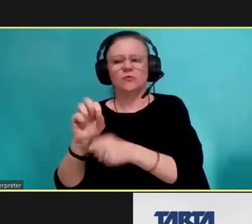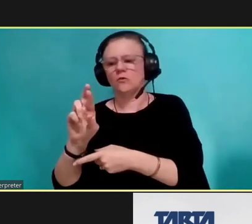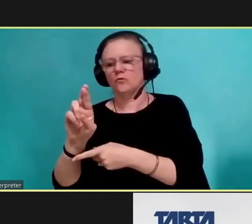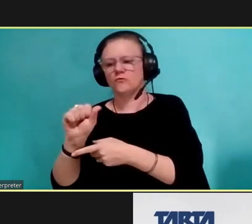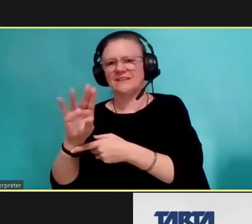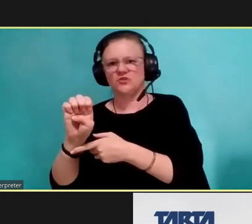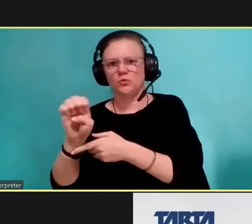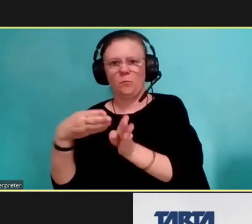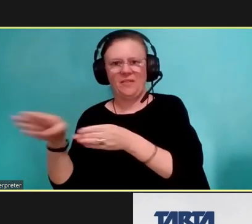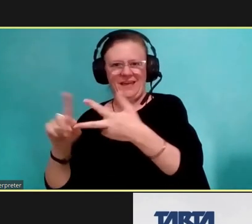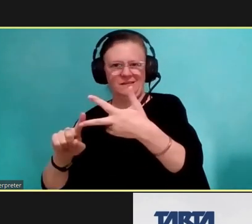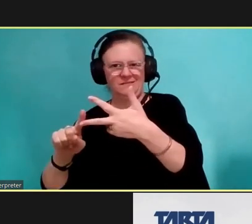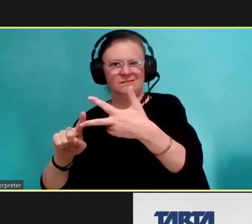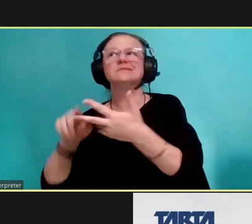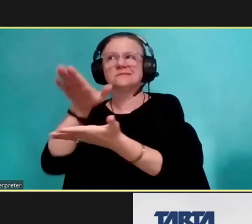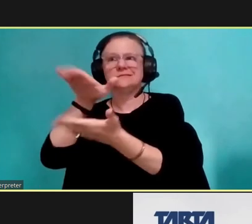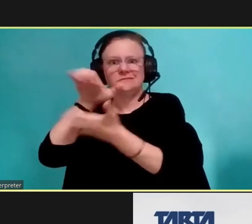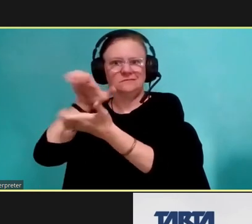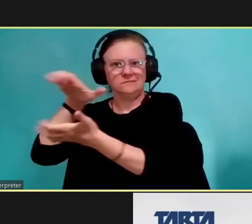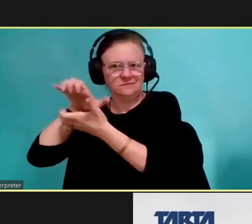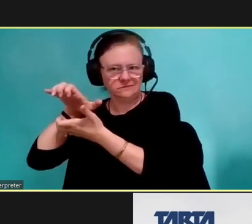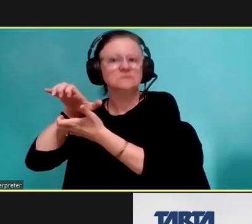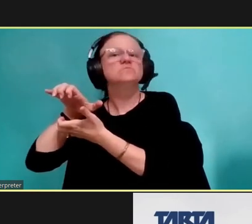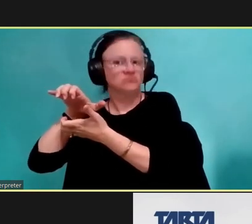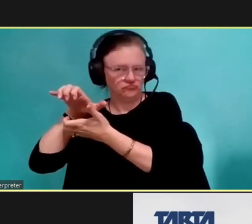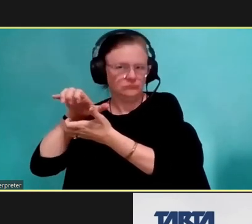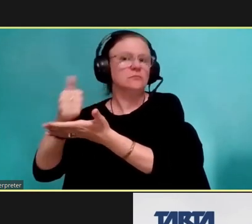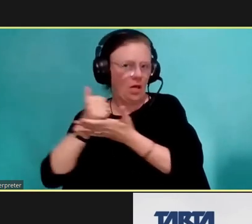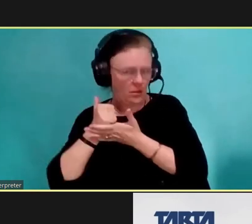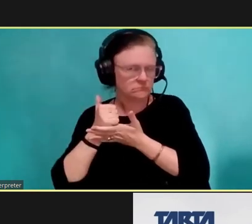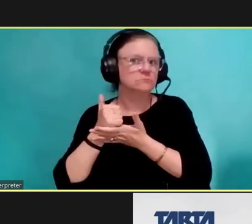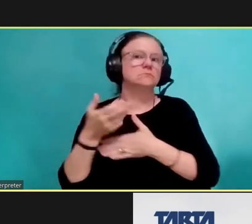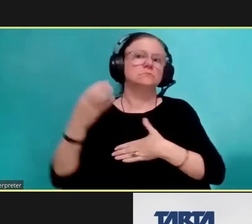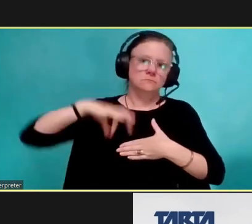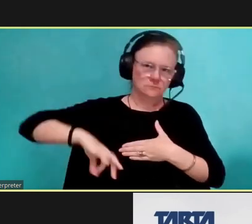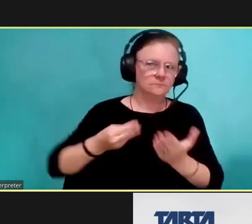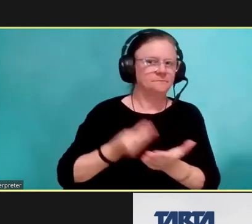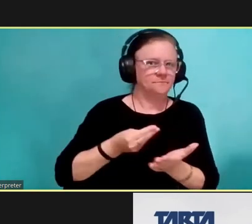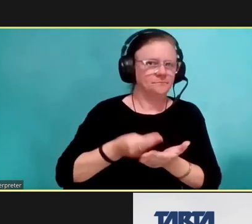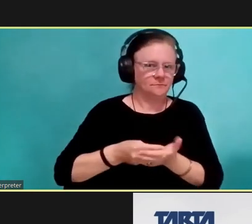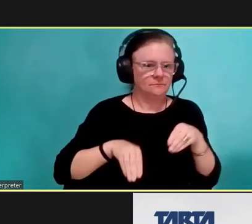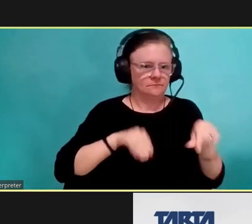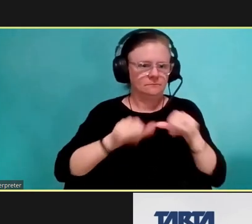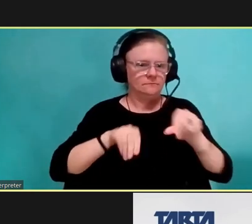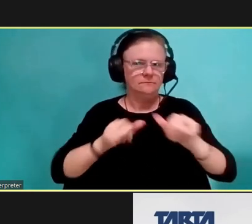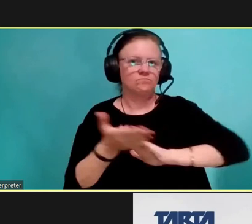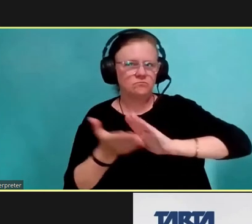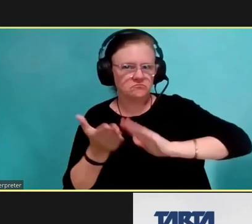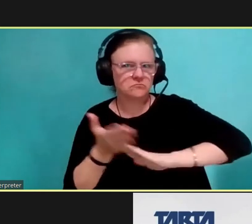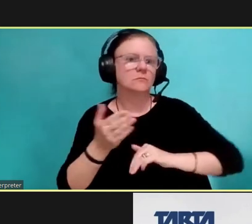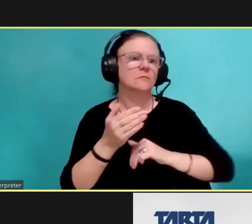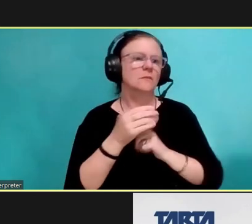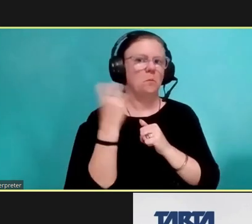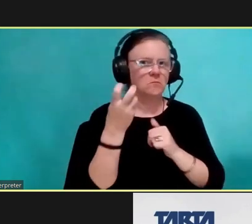These three acts have provided a significant amount of funding to cover operational expenses, including